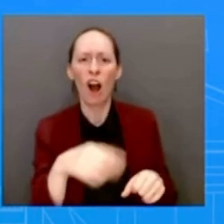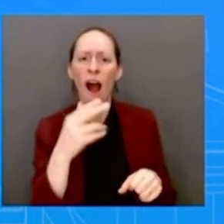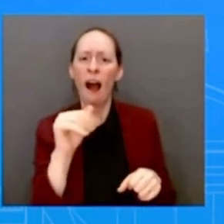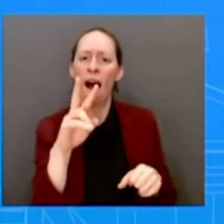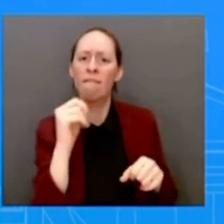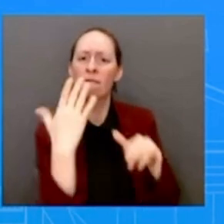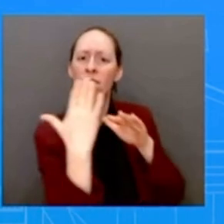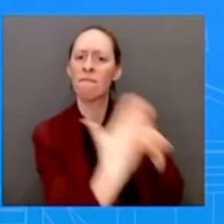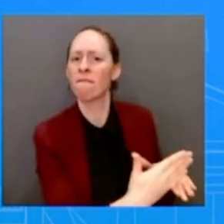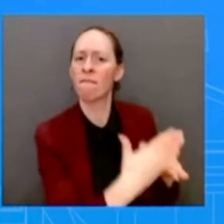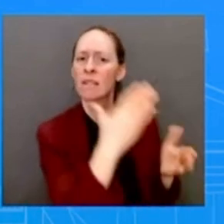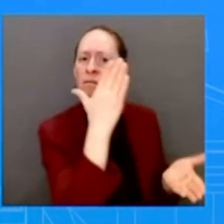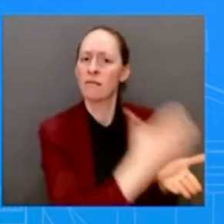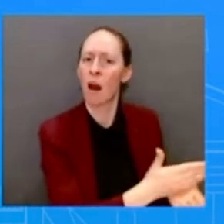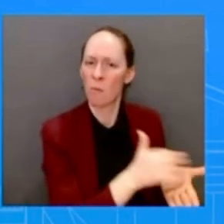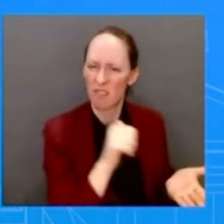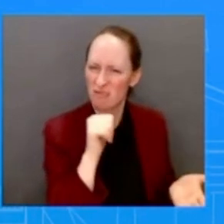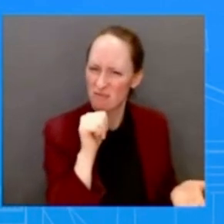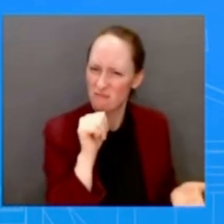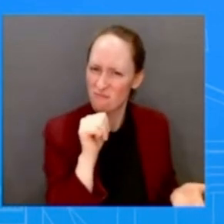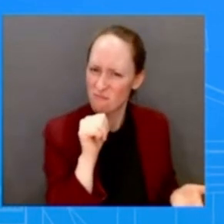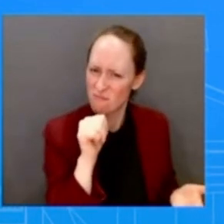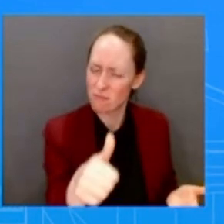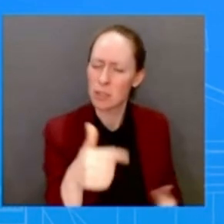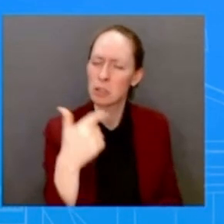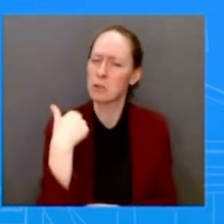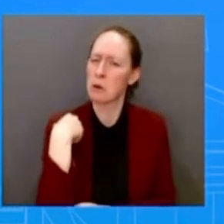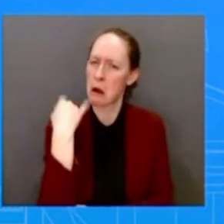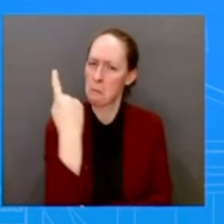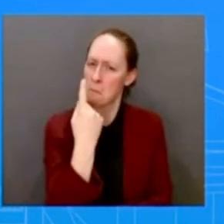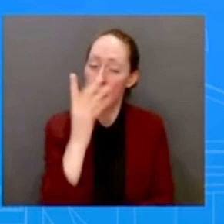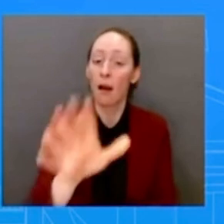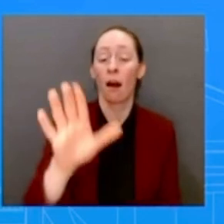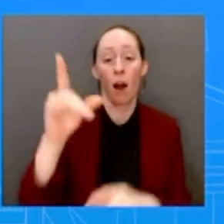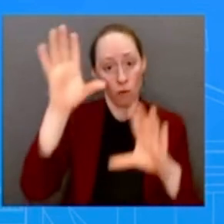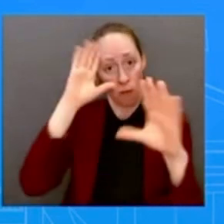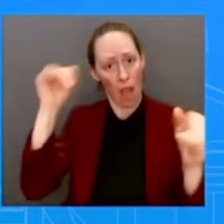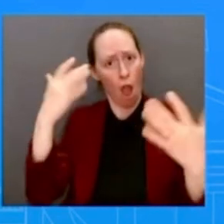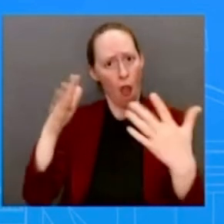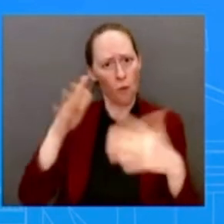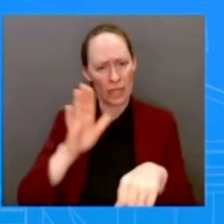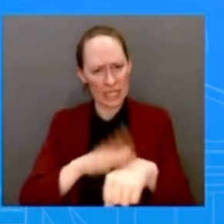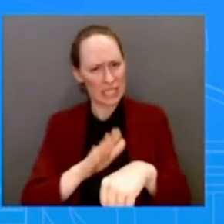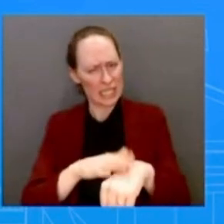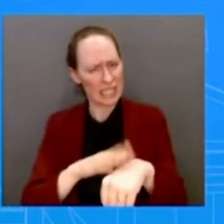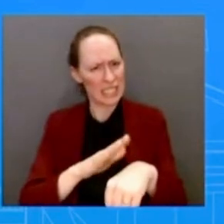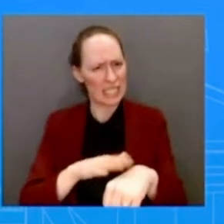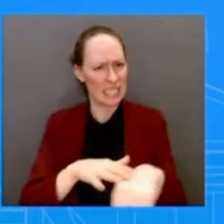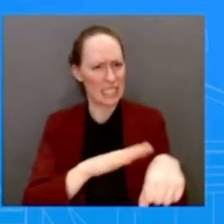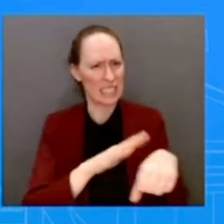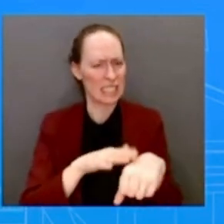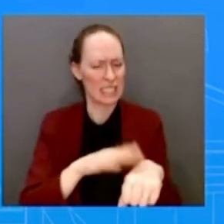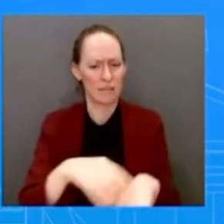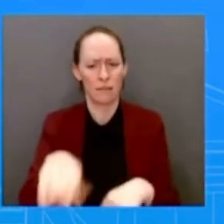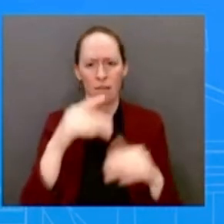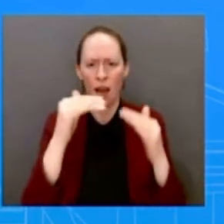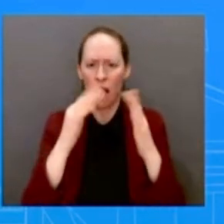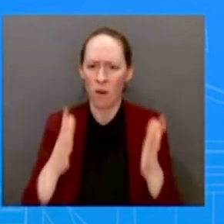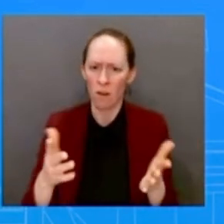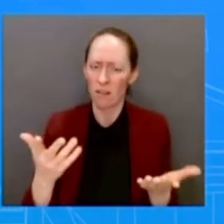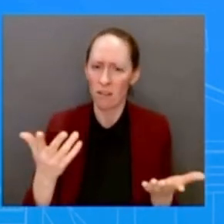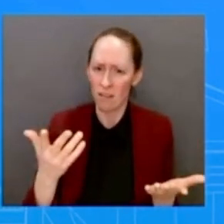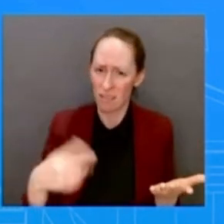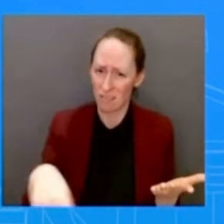know, did the President give them a heads up on the decision? Was there any sort of back and forth about it? So, first, let me just say that the White House